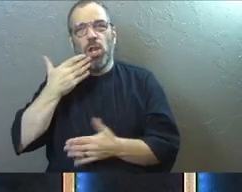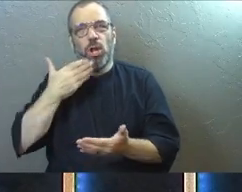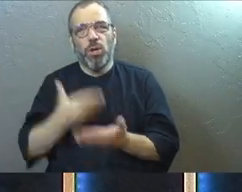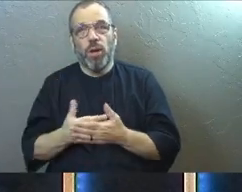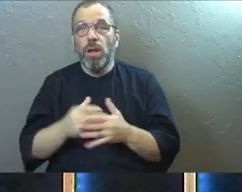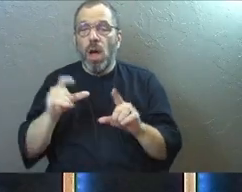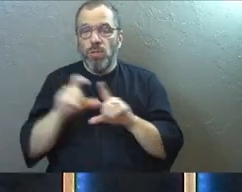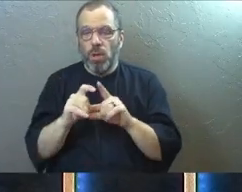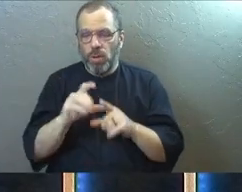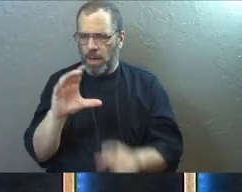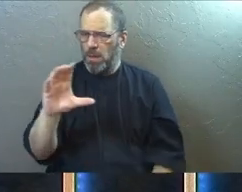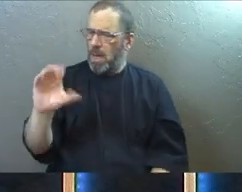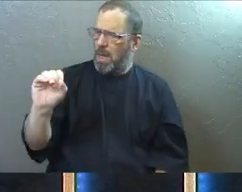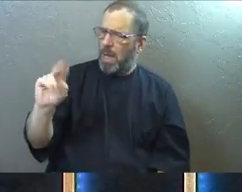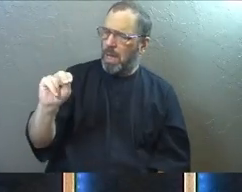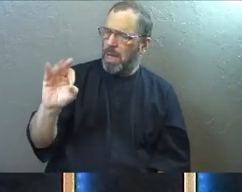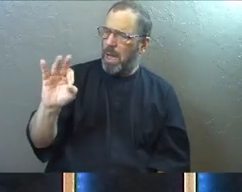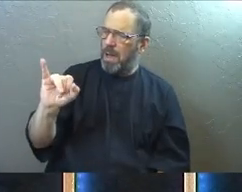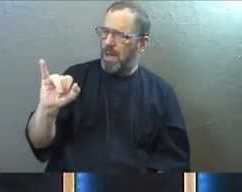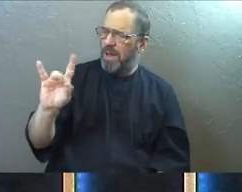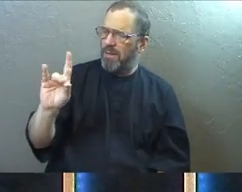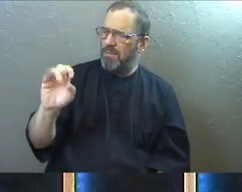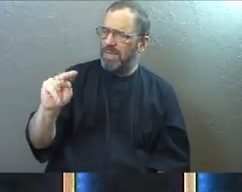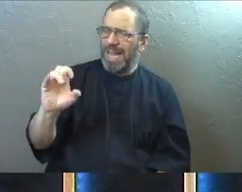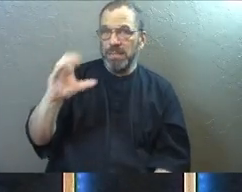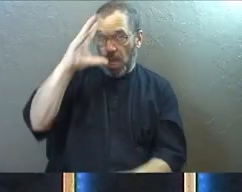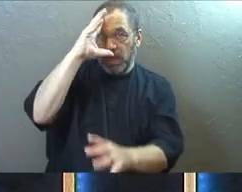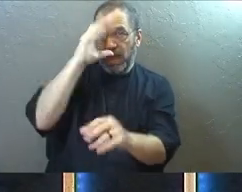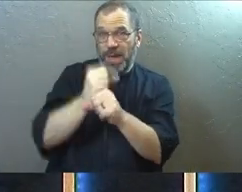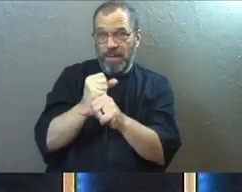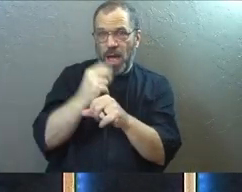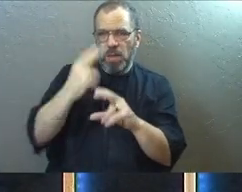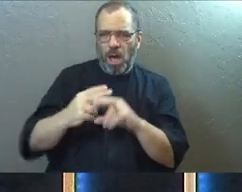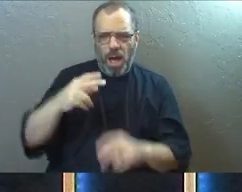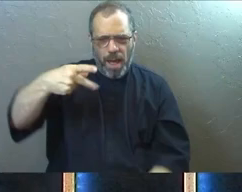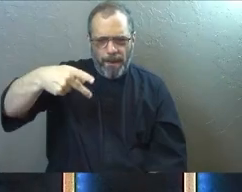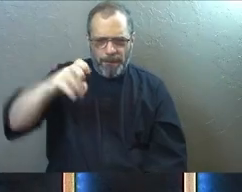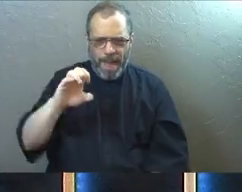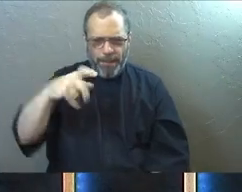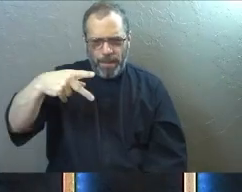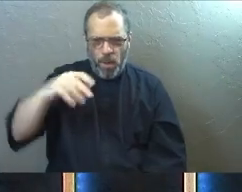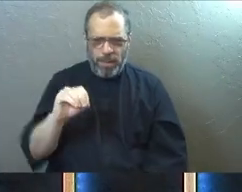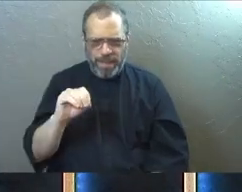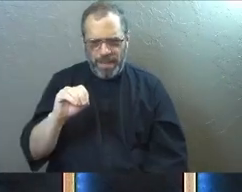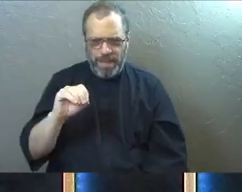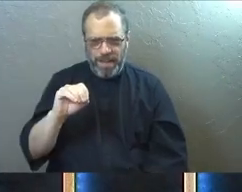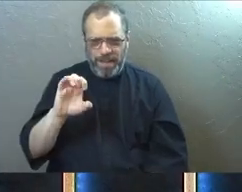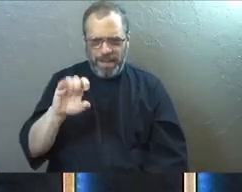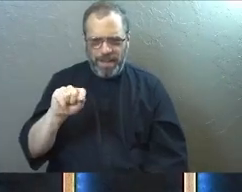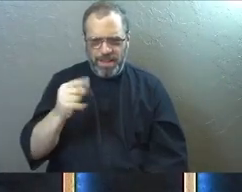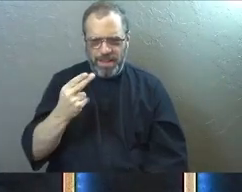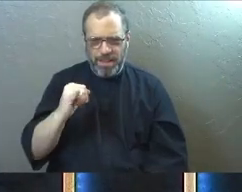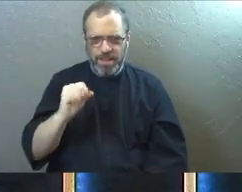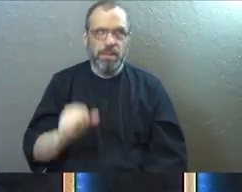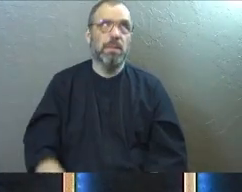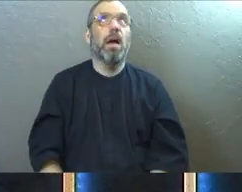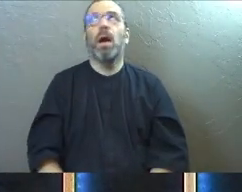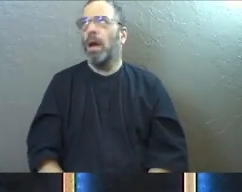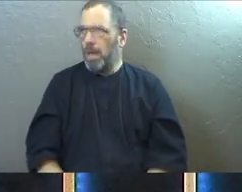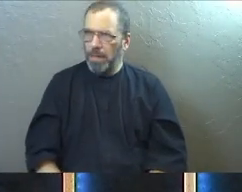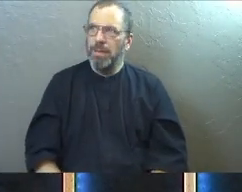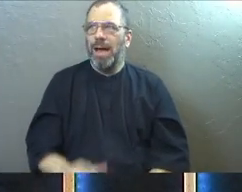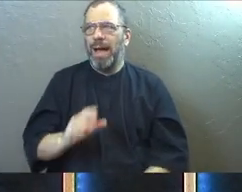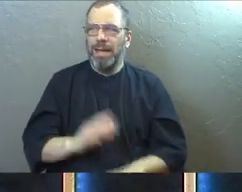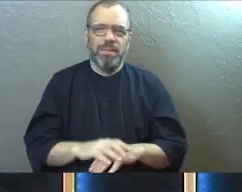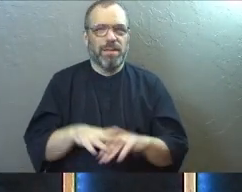The Greek word for confidence or to go confidently is pepoethesis. And again, I've got